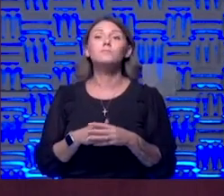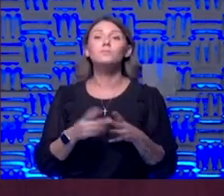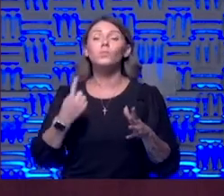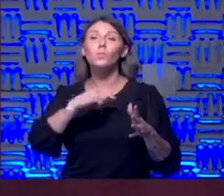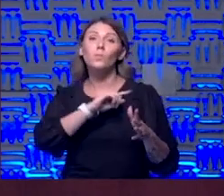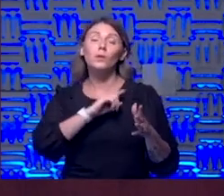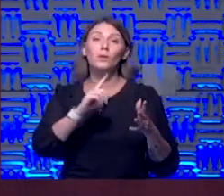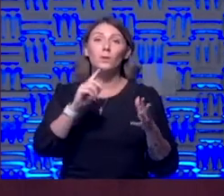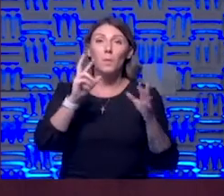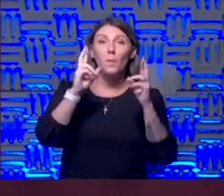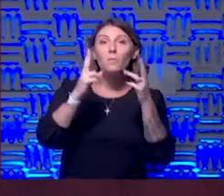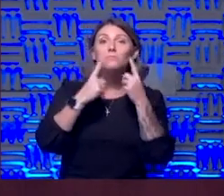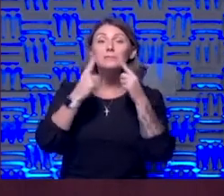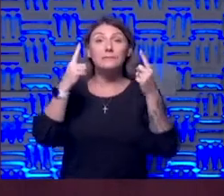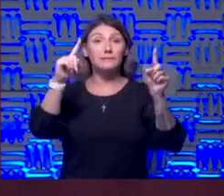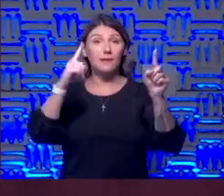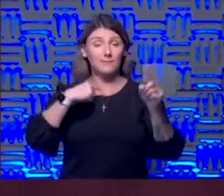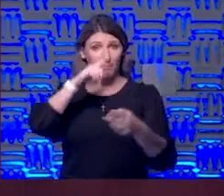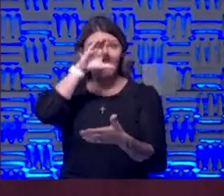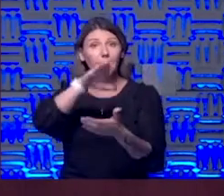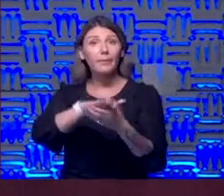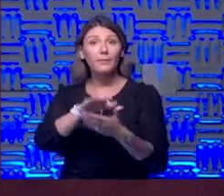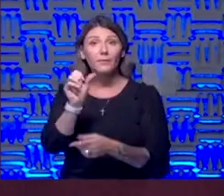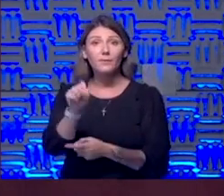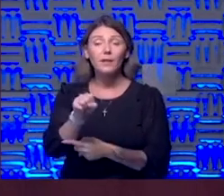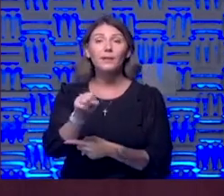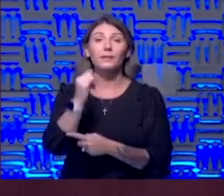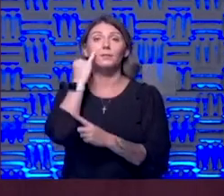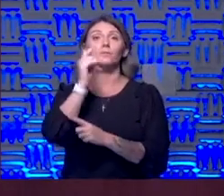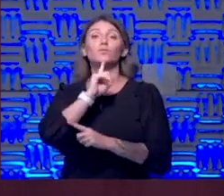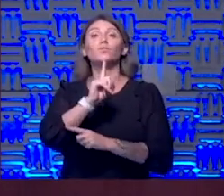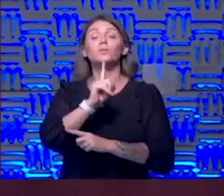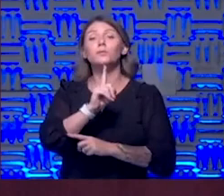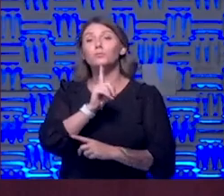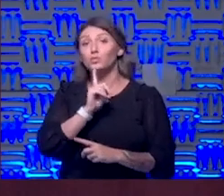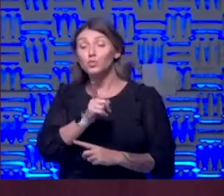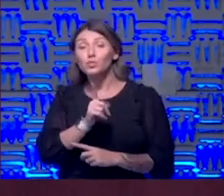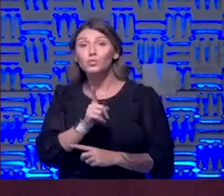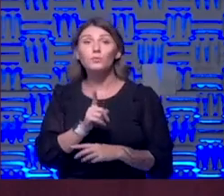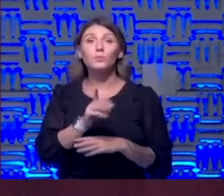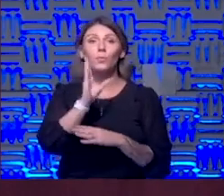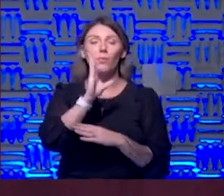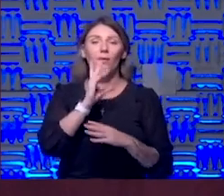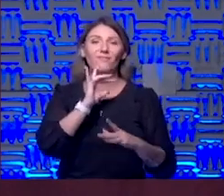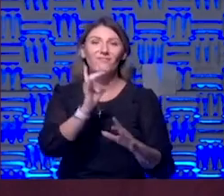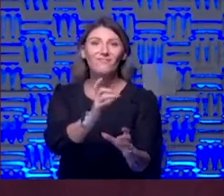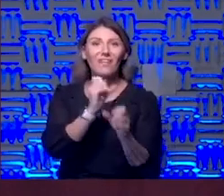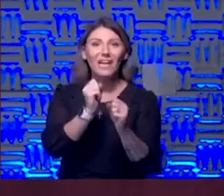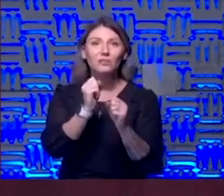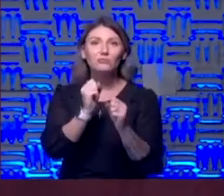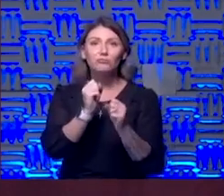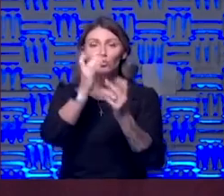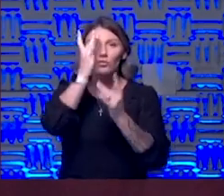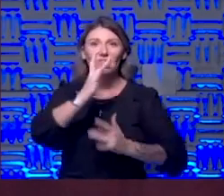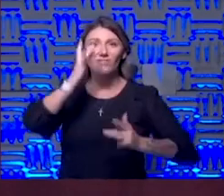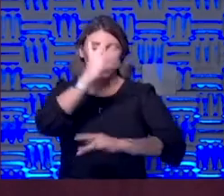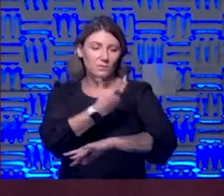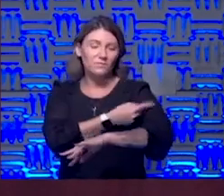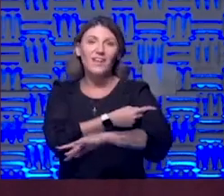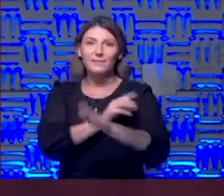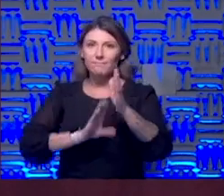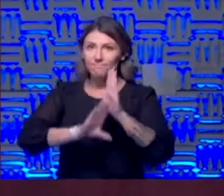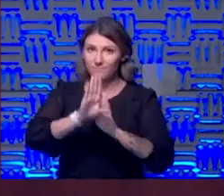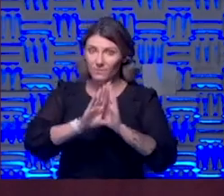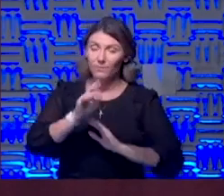success at least in my belief and if that's really true we will have even faster virus virus vaccines